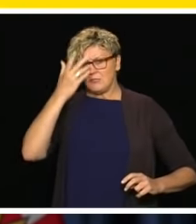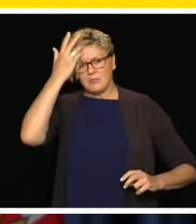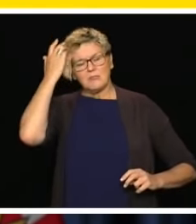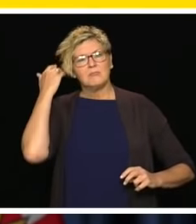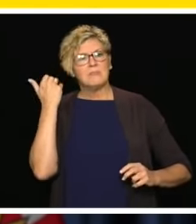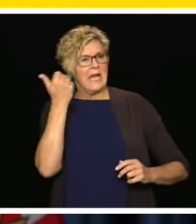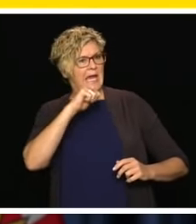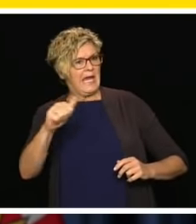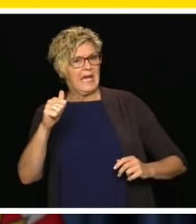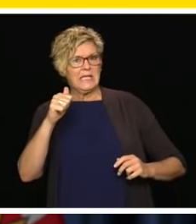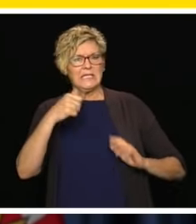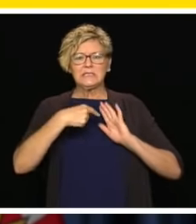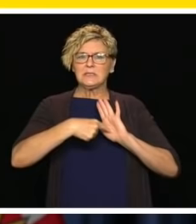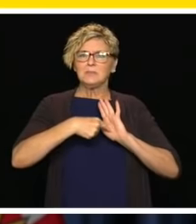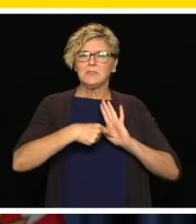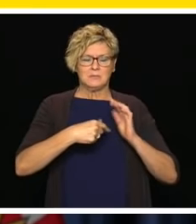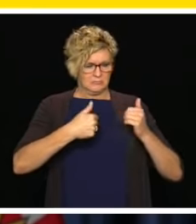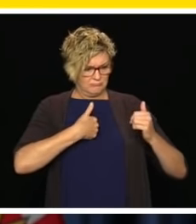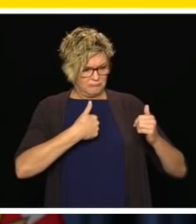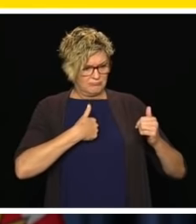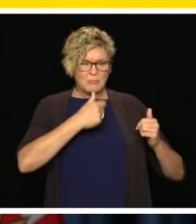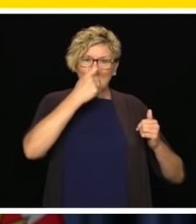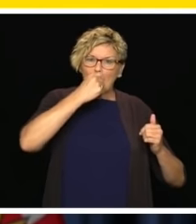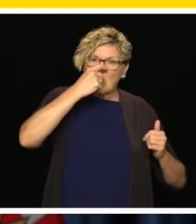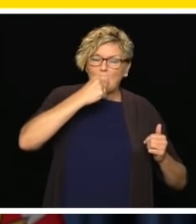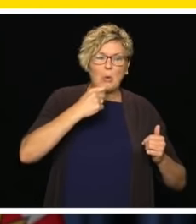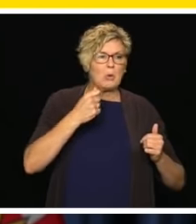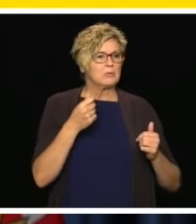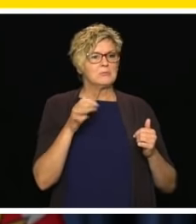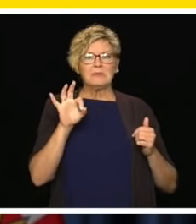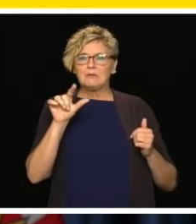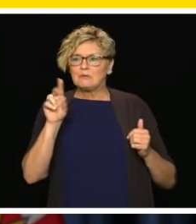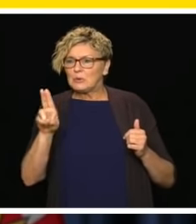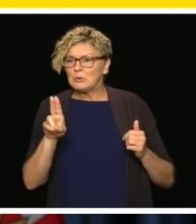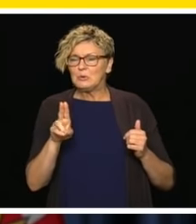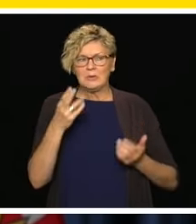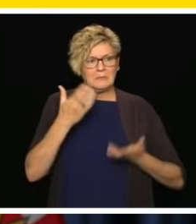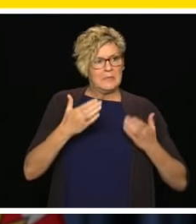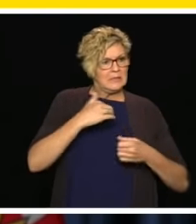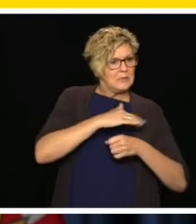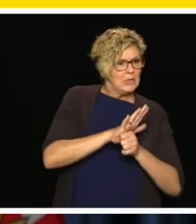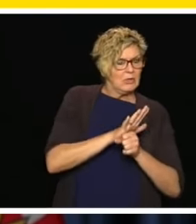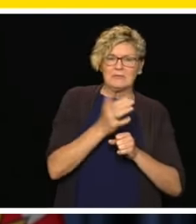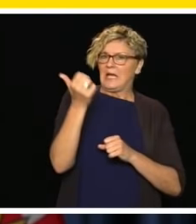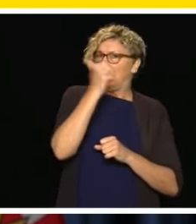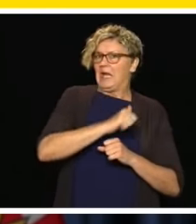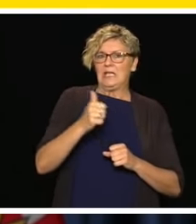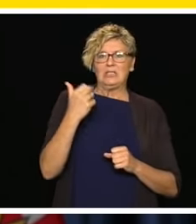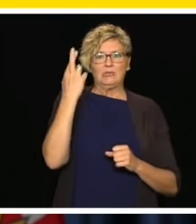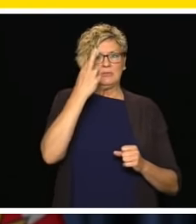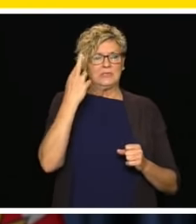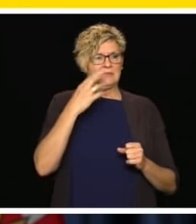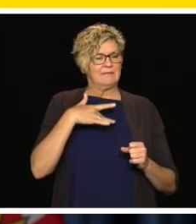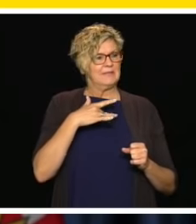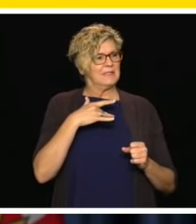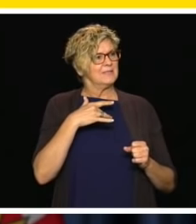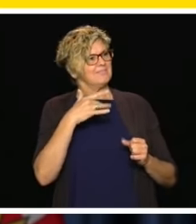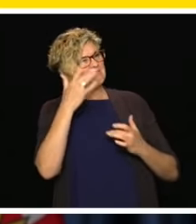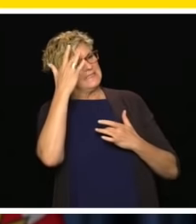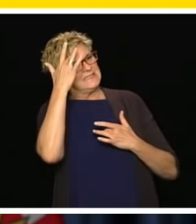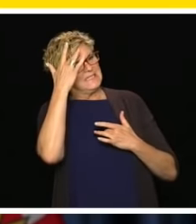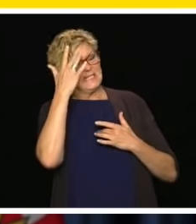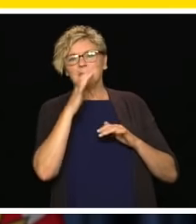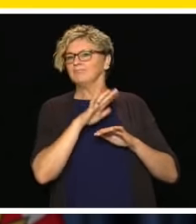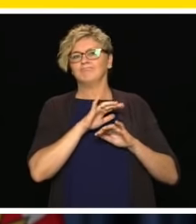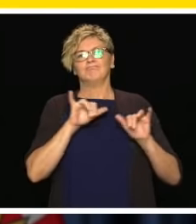or staff member with any symptoms, however model, must stay home as that is the case in any workplace now right across British Columbia.